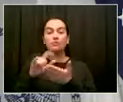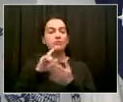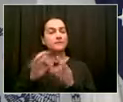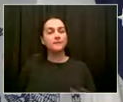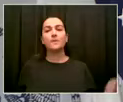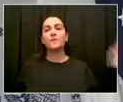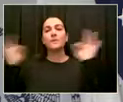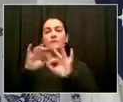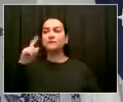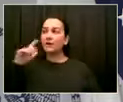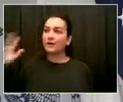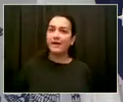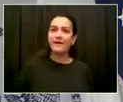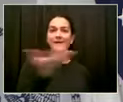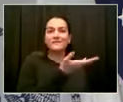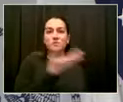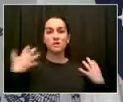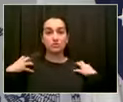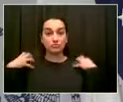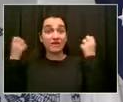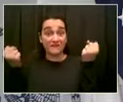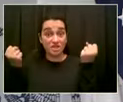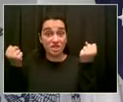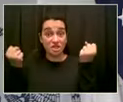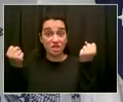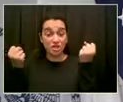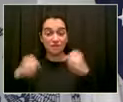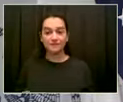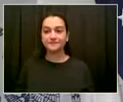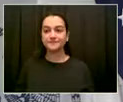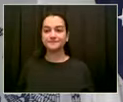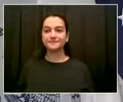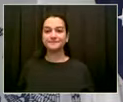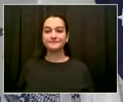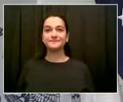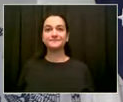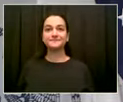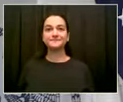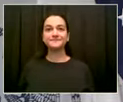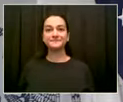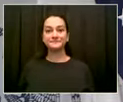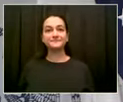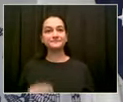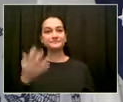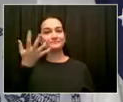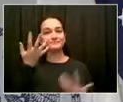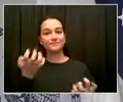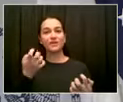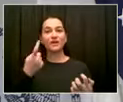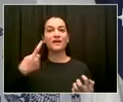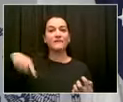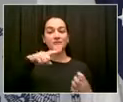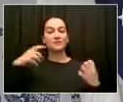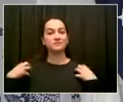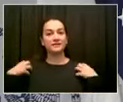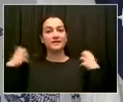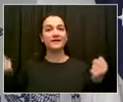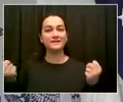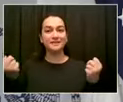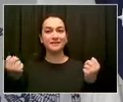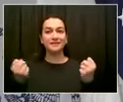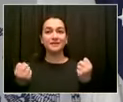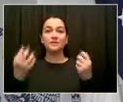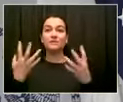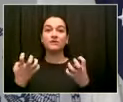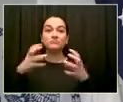all of us means bringing back the whole city, every neighborhood, for everyone. A recovery for all of us means people are